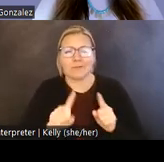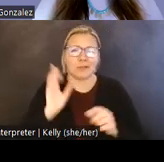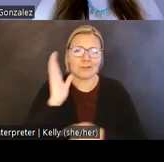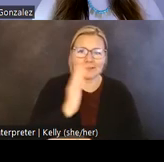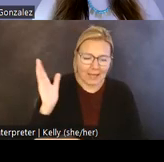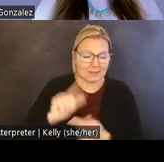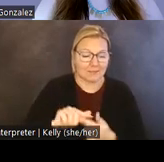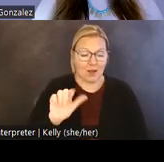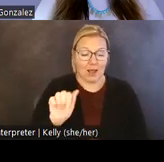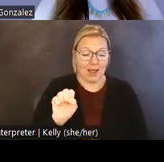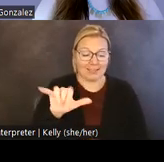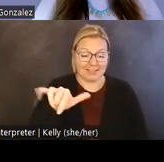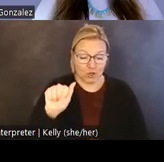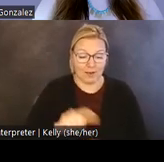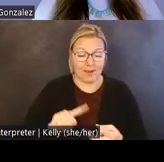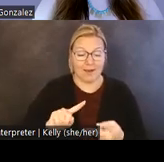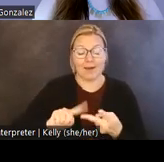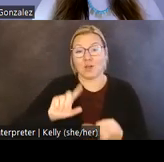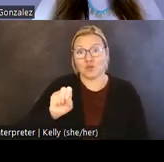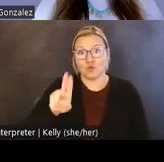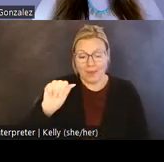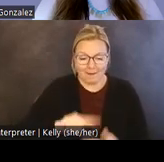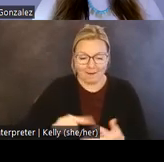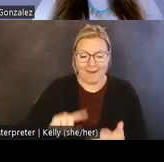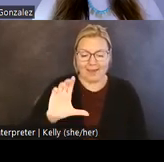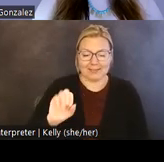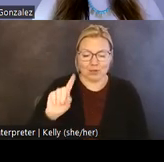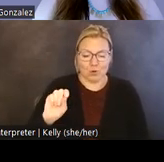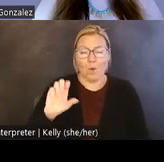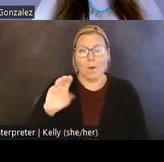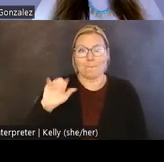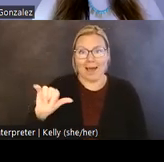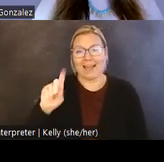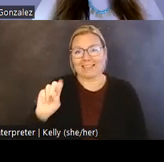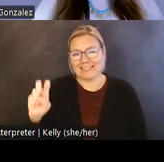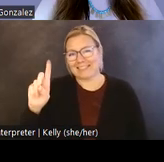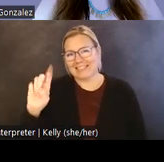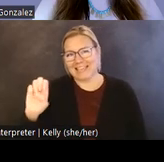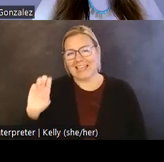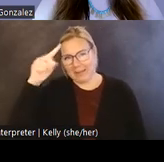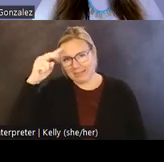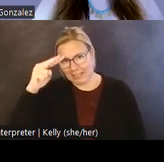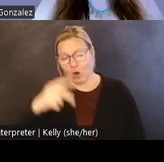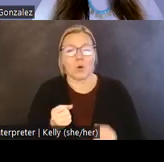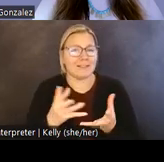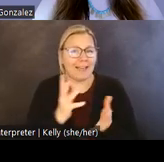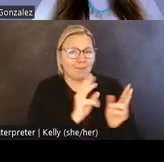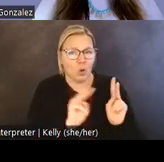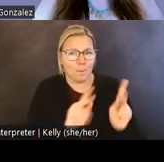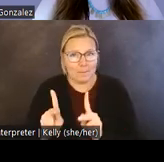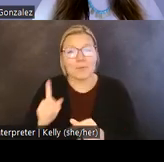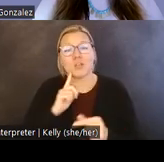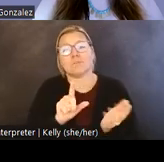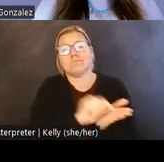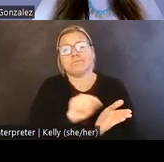Nubia, and the Códice Maya de Mexico. We were very lucky to have several of our members publish books in the past